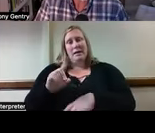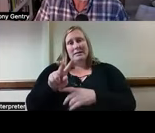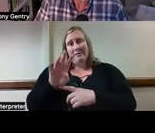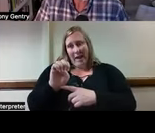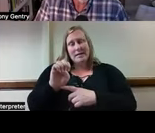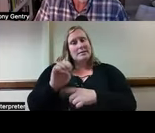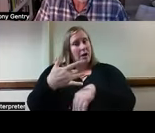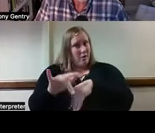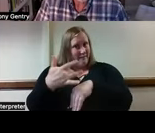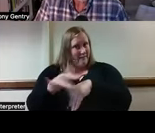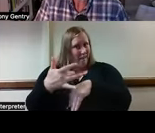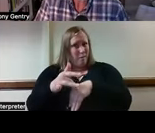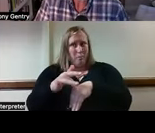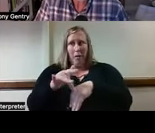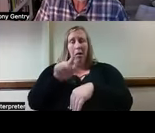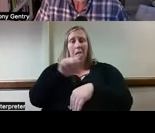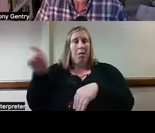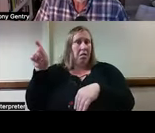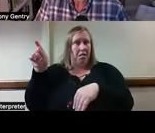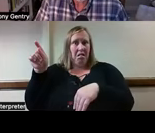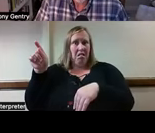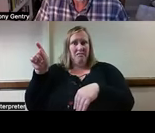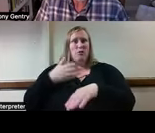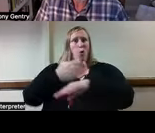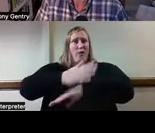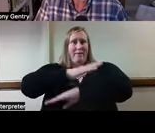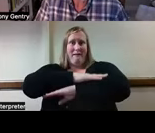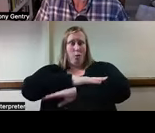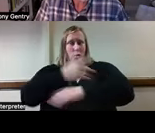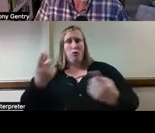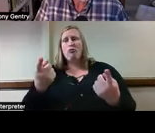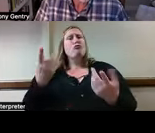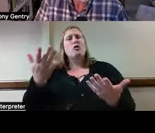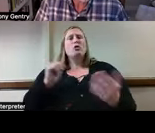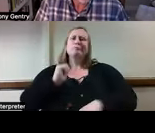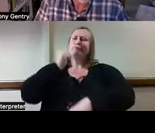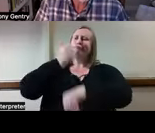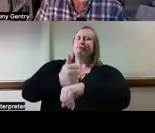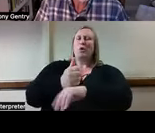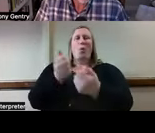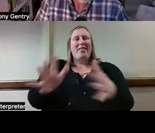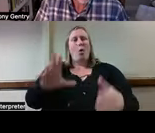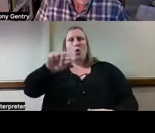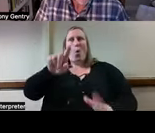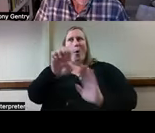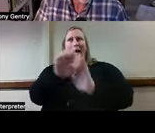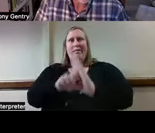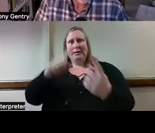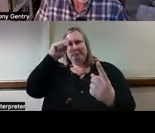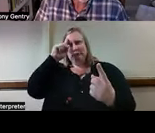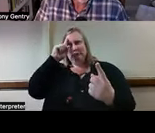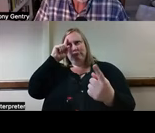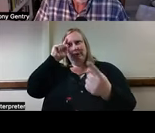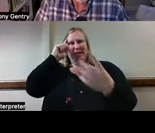Over the counter and may be implemented without ethical considerations coming into play. Always